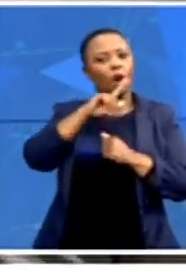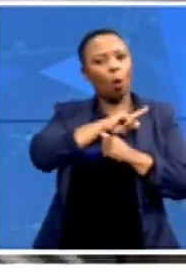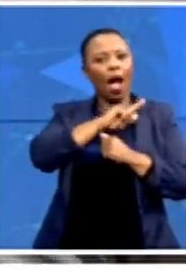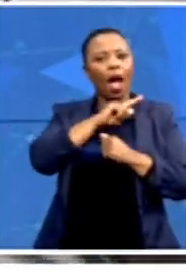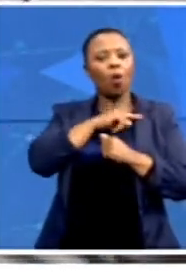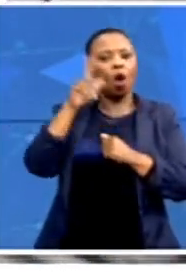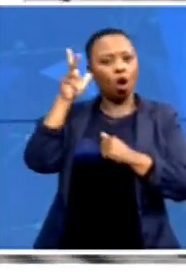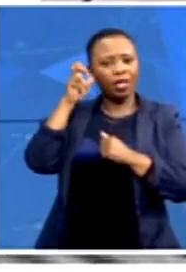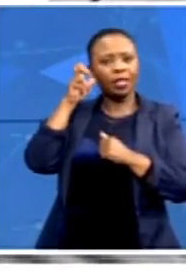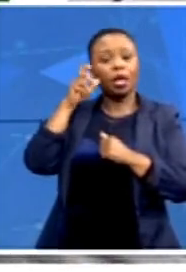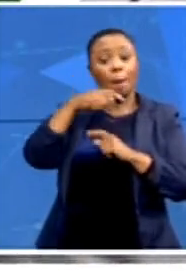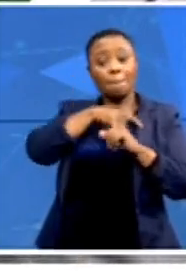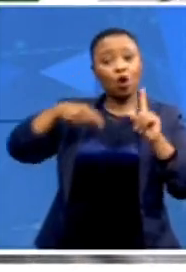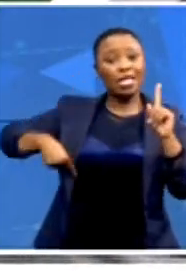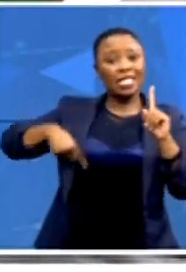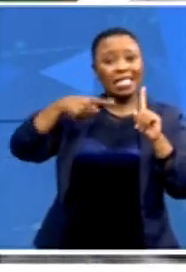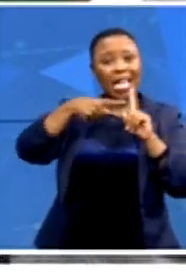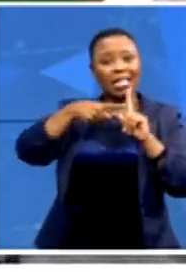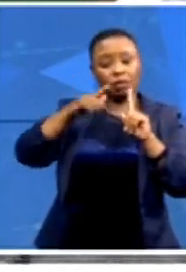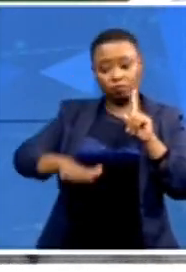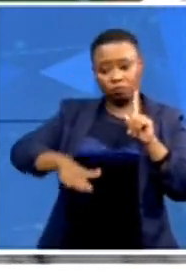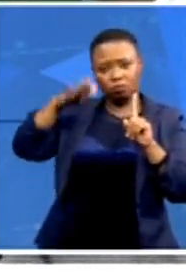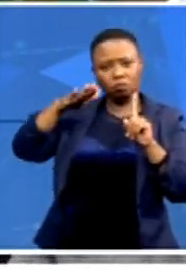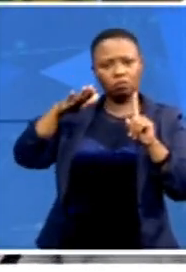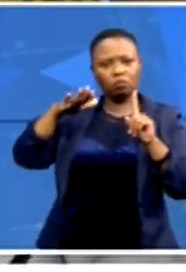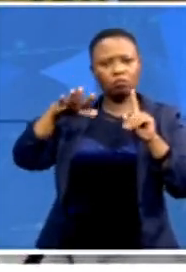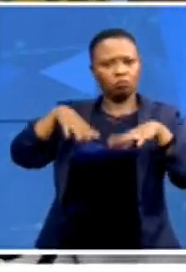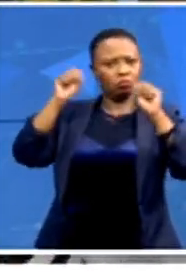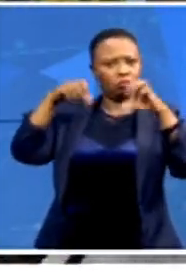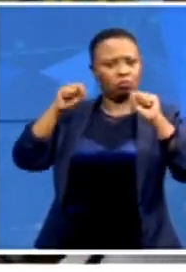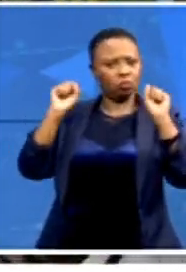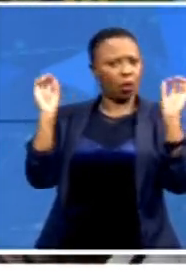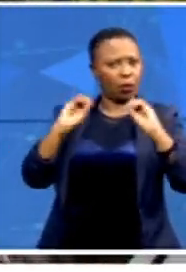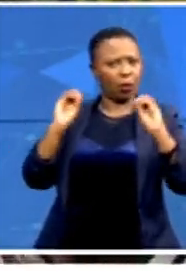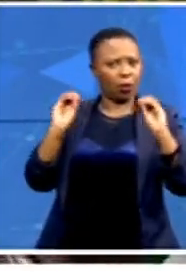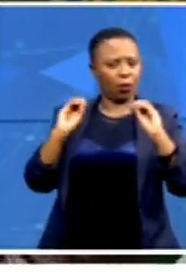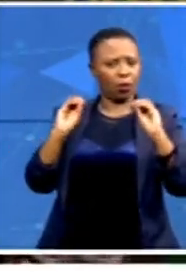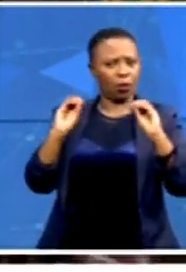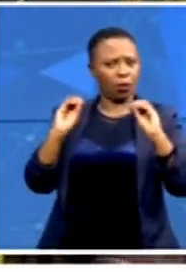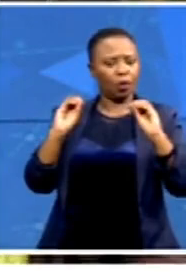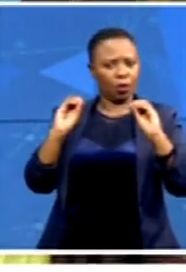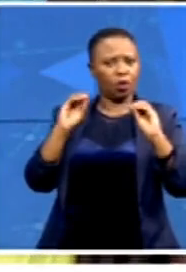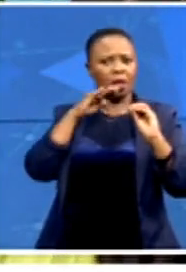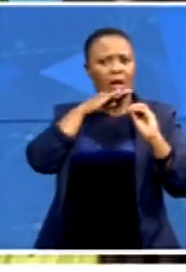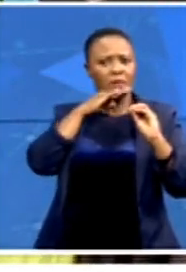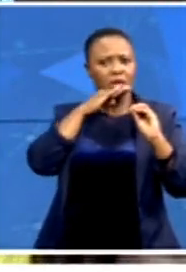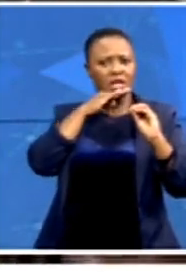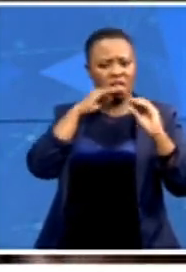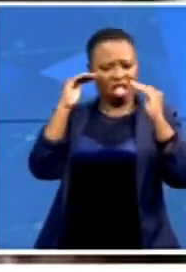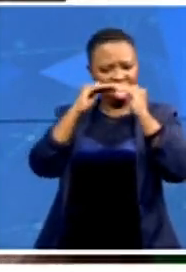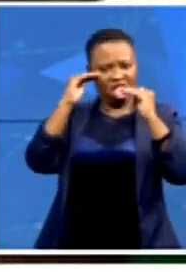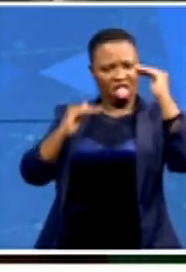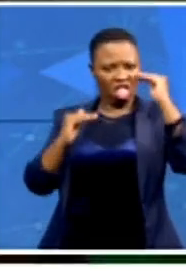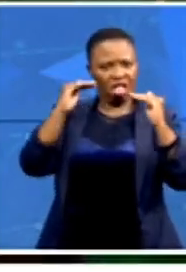no load shedding. If that is true, that means we are not equal before the law. That means we are in a banana